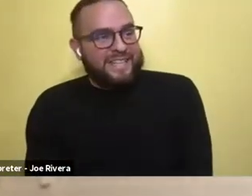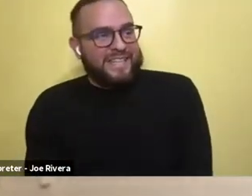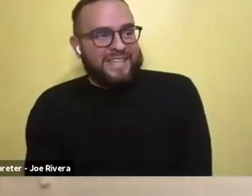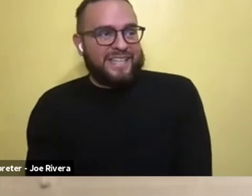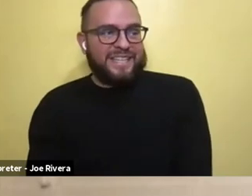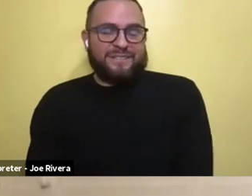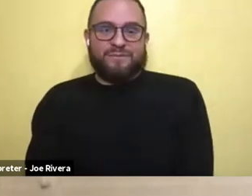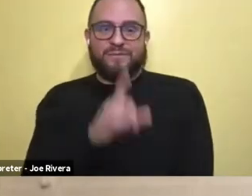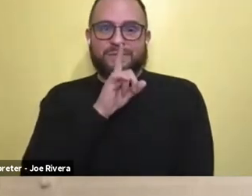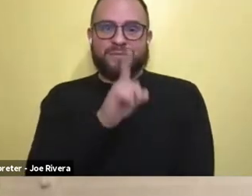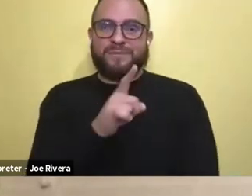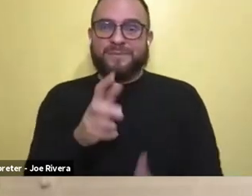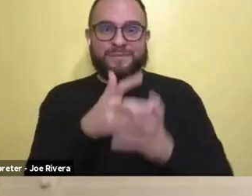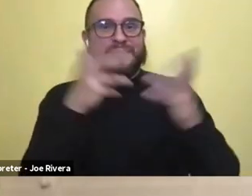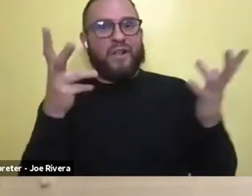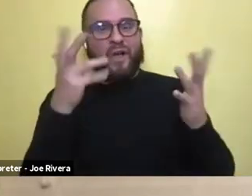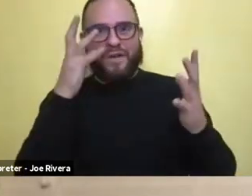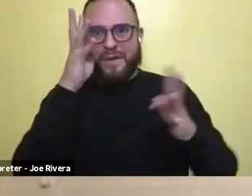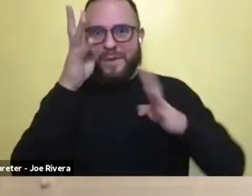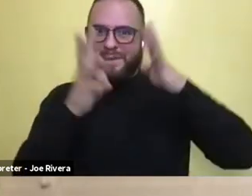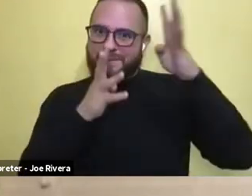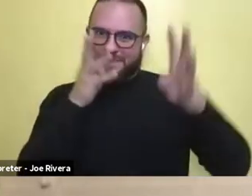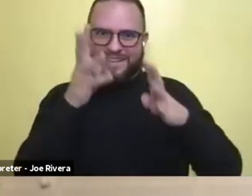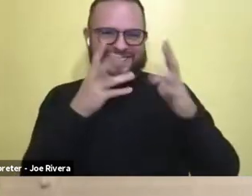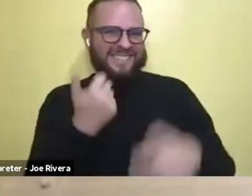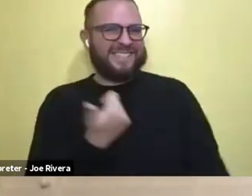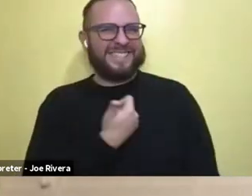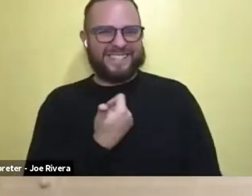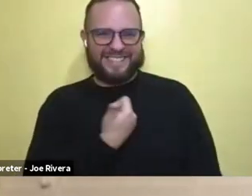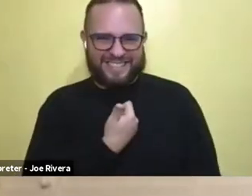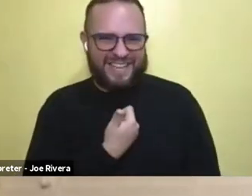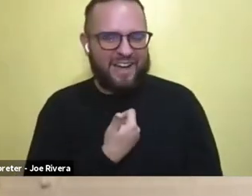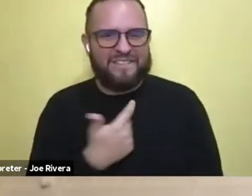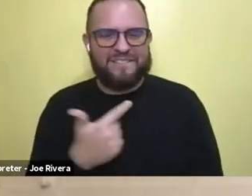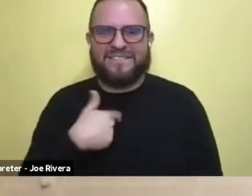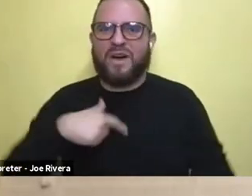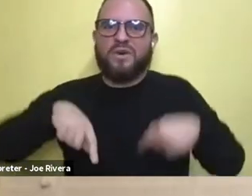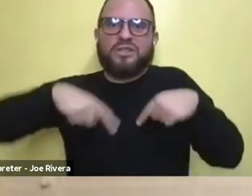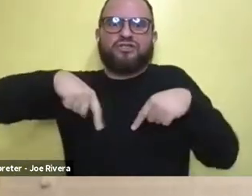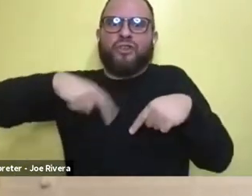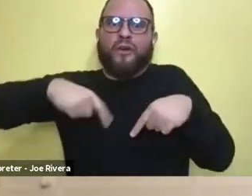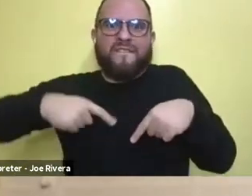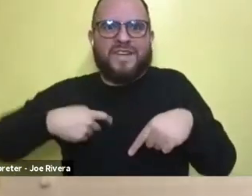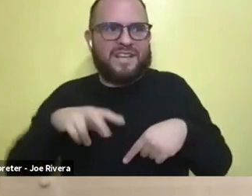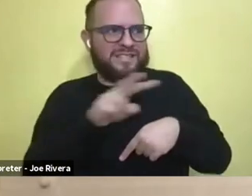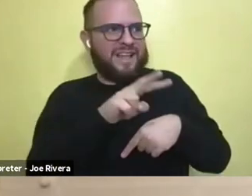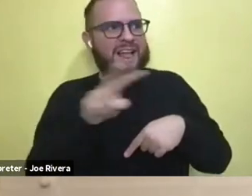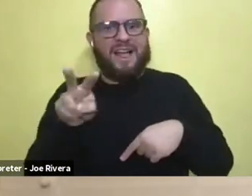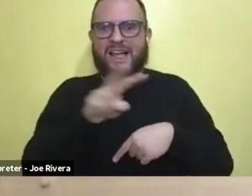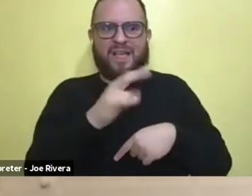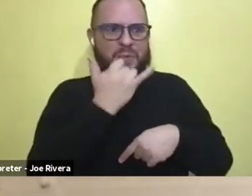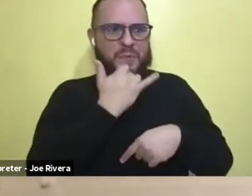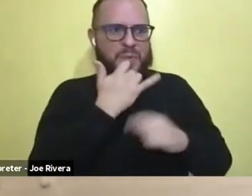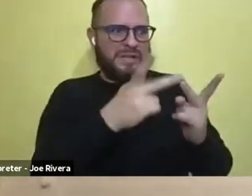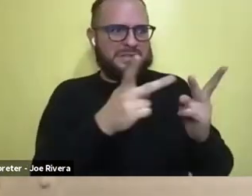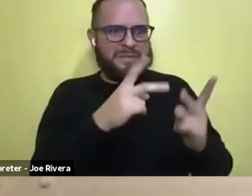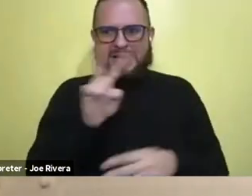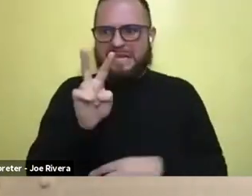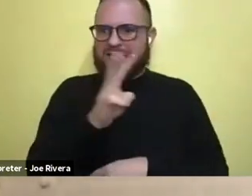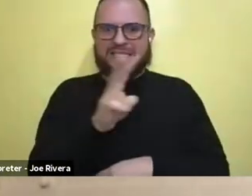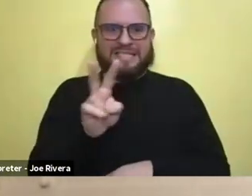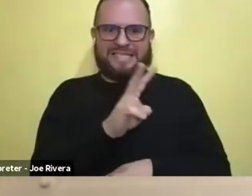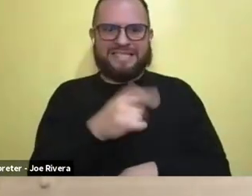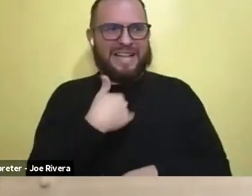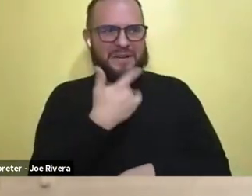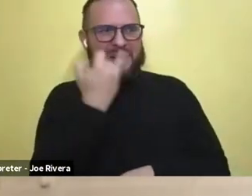a lot of imagination on our parts. Uh, the biggest thing for me, I was like, so nervous that I was looking at the wrong spot. So I was checking with everyone. was like, am I